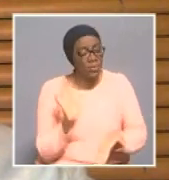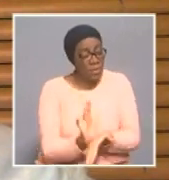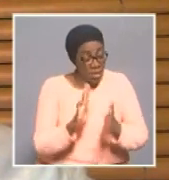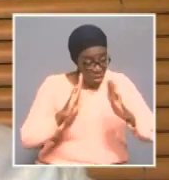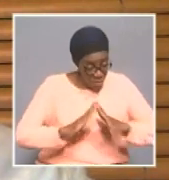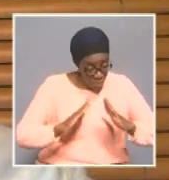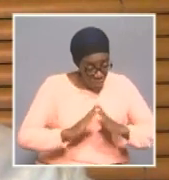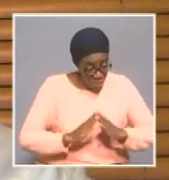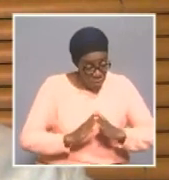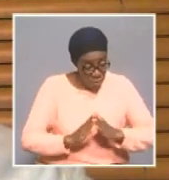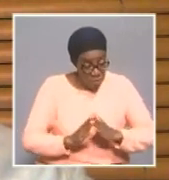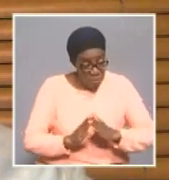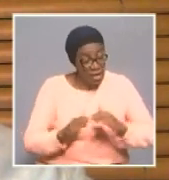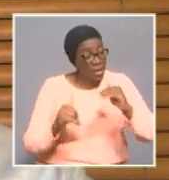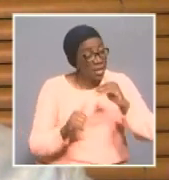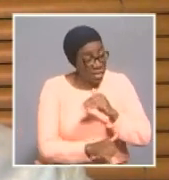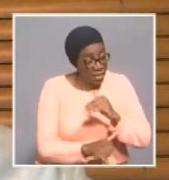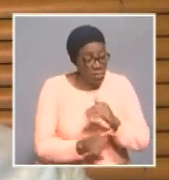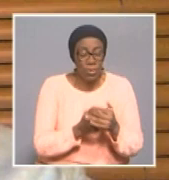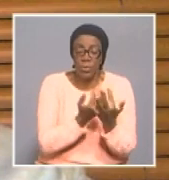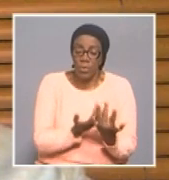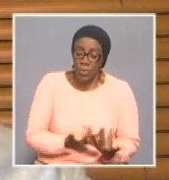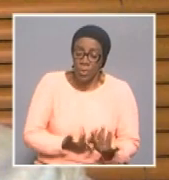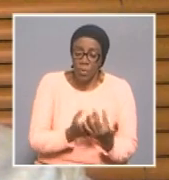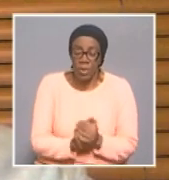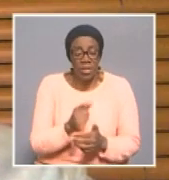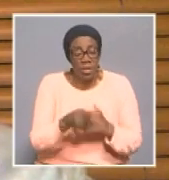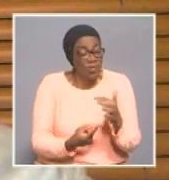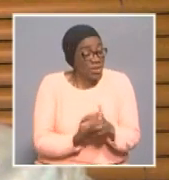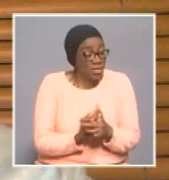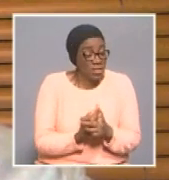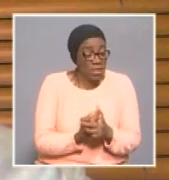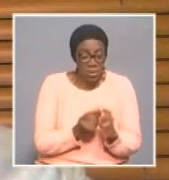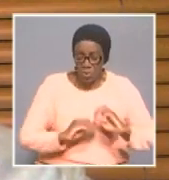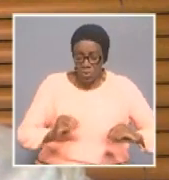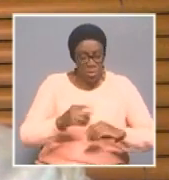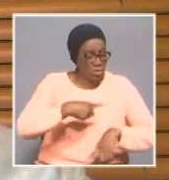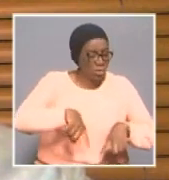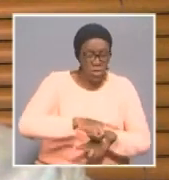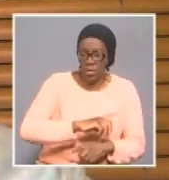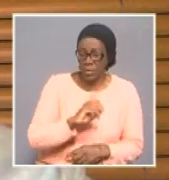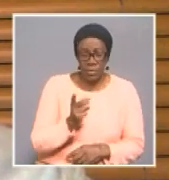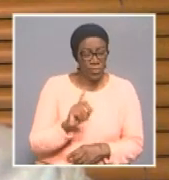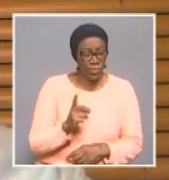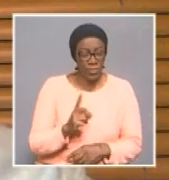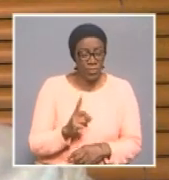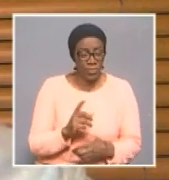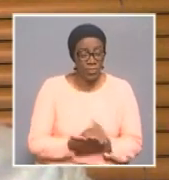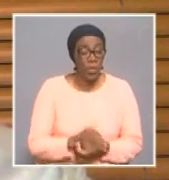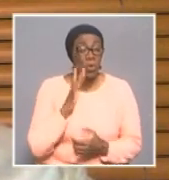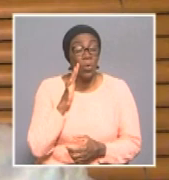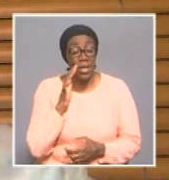Right for your results, if your results are negative, it is only then that you can go out. And if your results are positive,